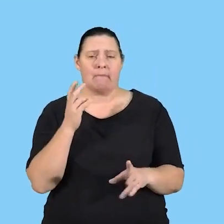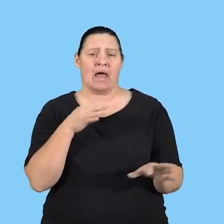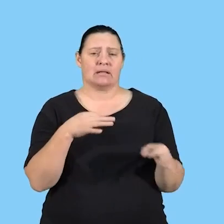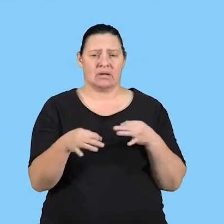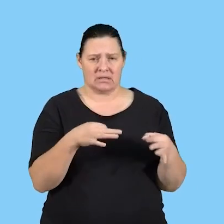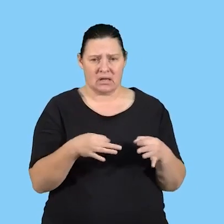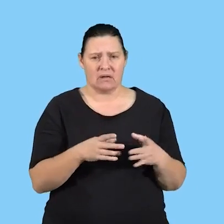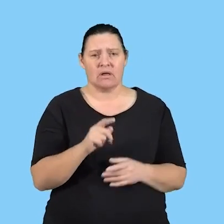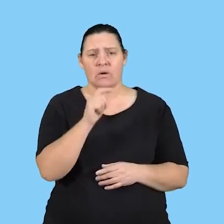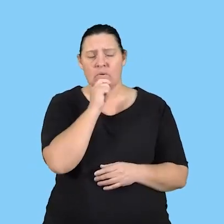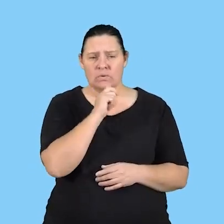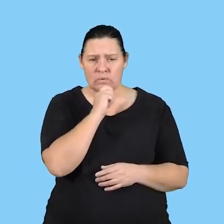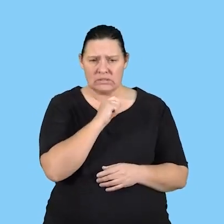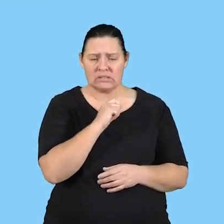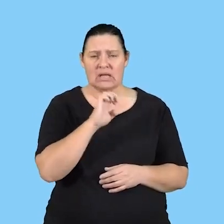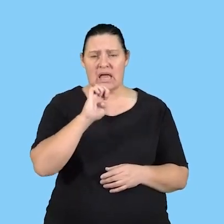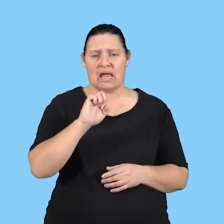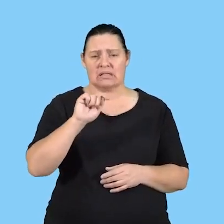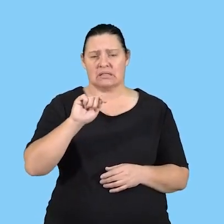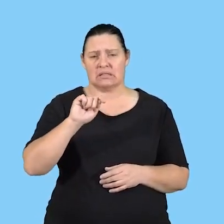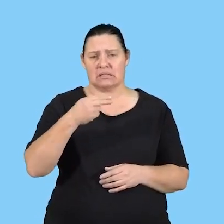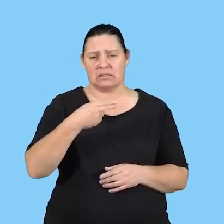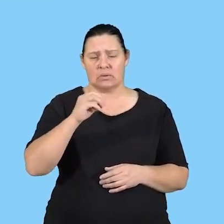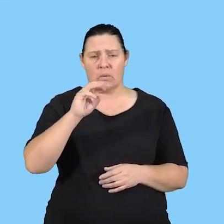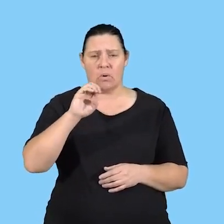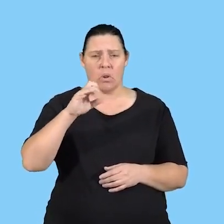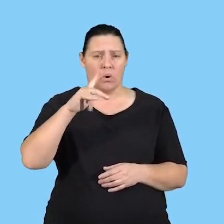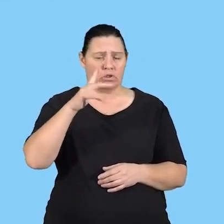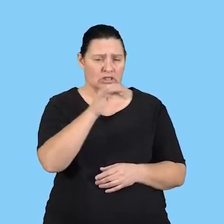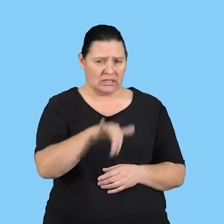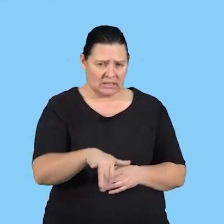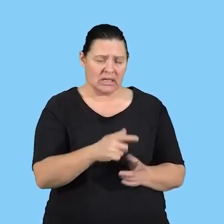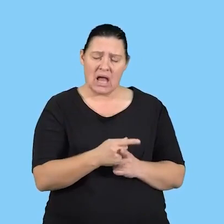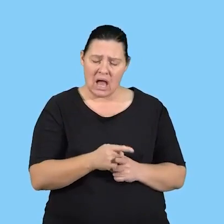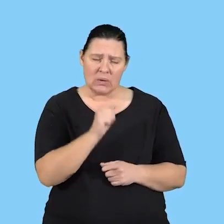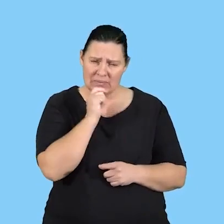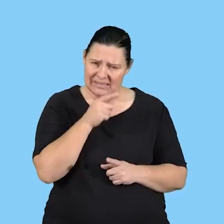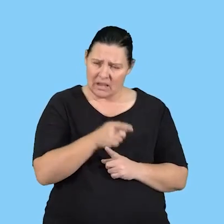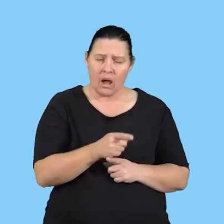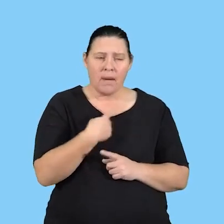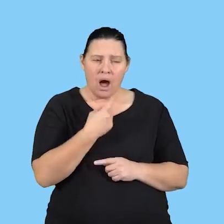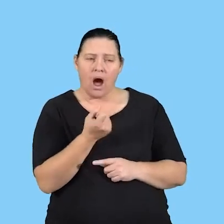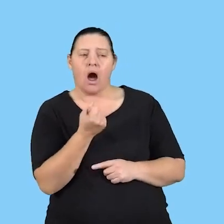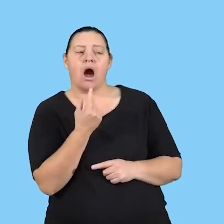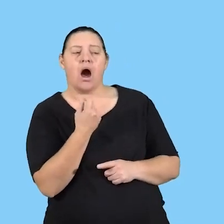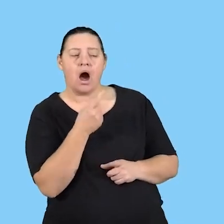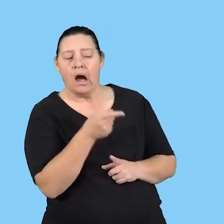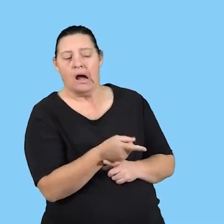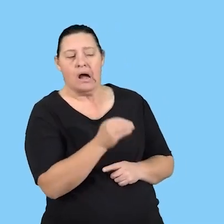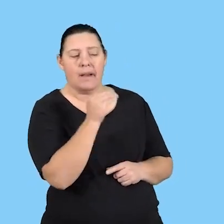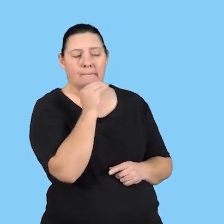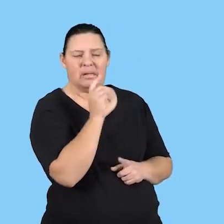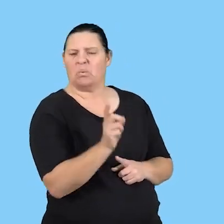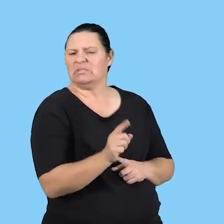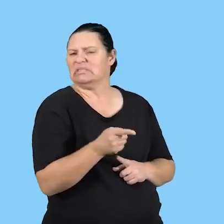use of etymology is really advisable for this terminology to make children understand what it